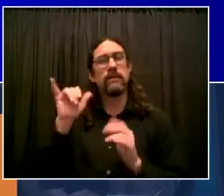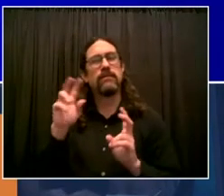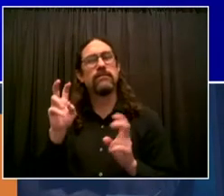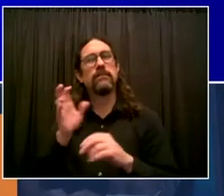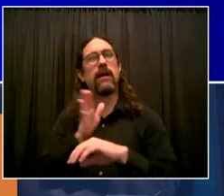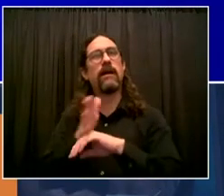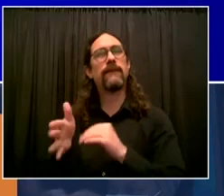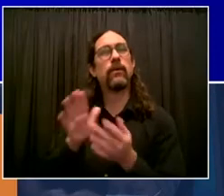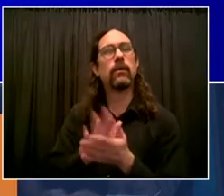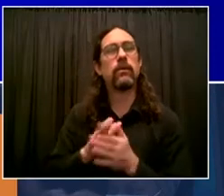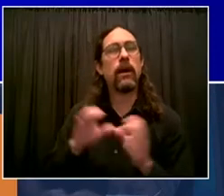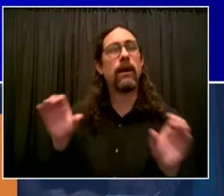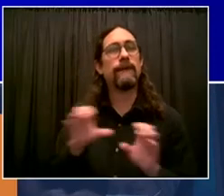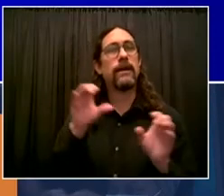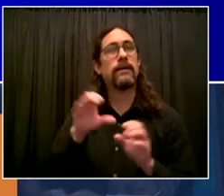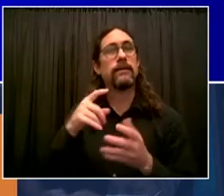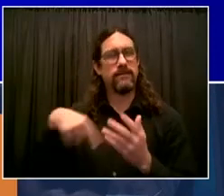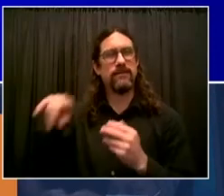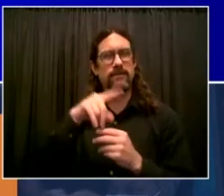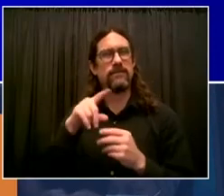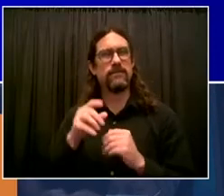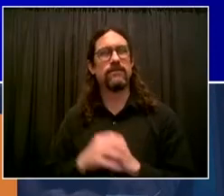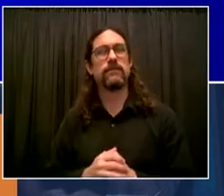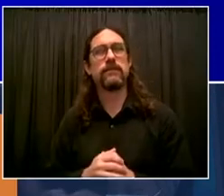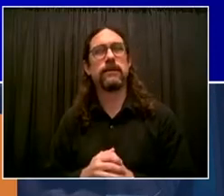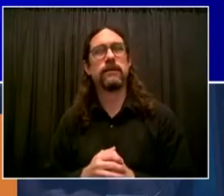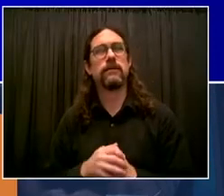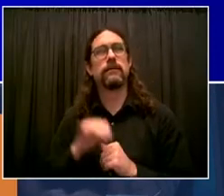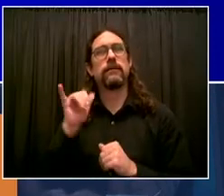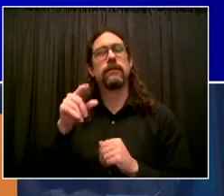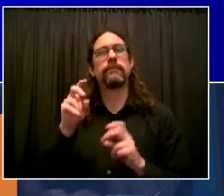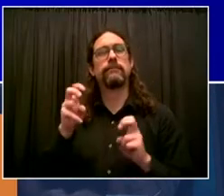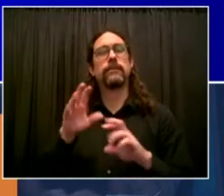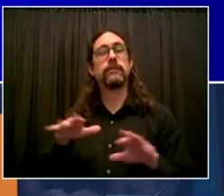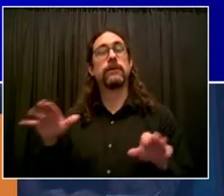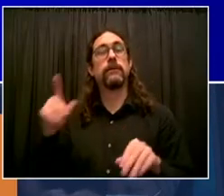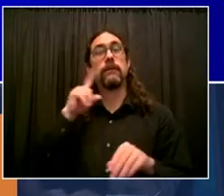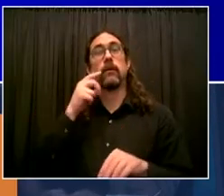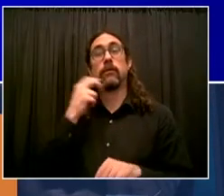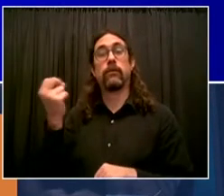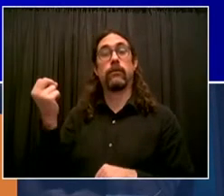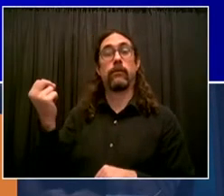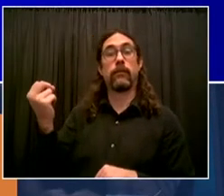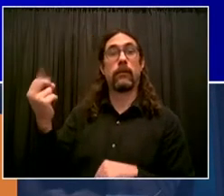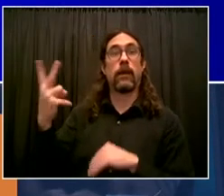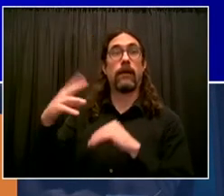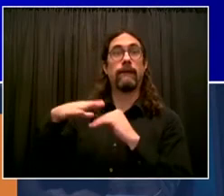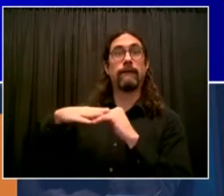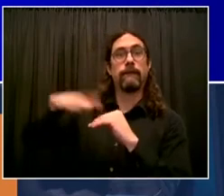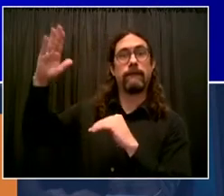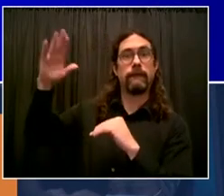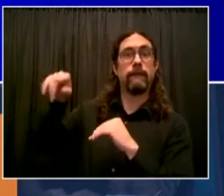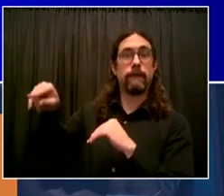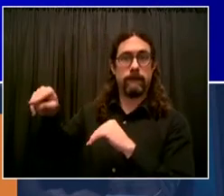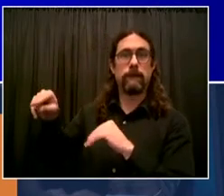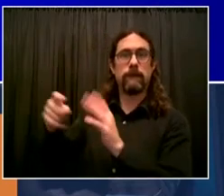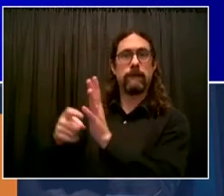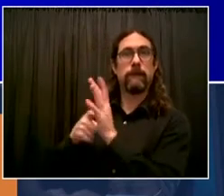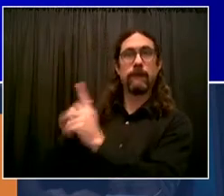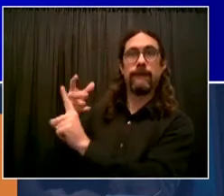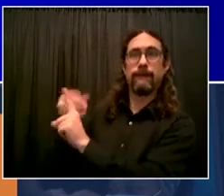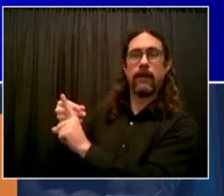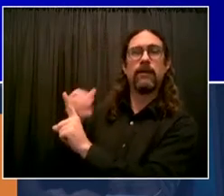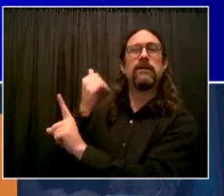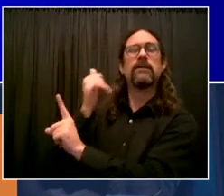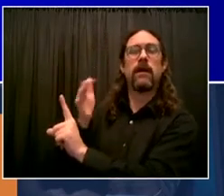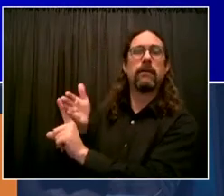12 and up. We're going to now apply that to kids in the 5 to 11-year-old range as well. That's also December 14th.